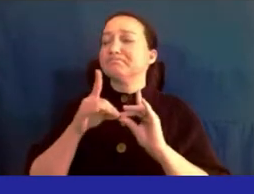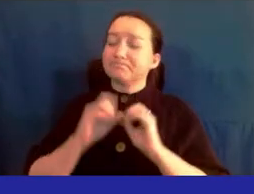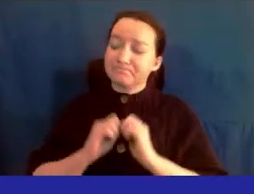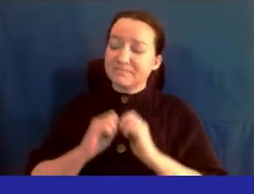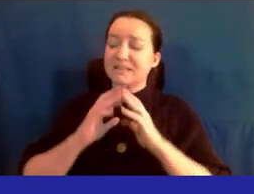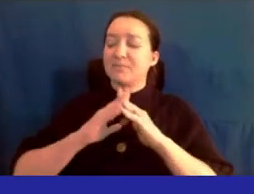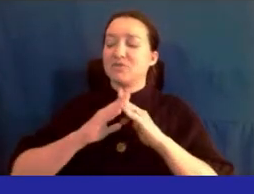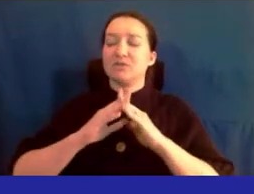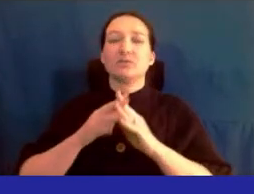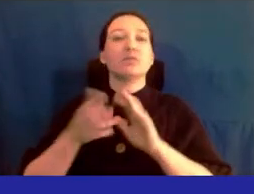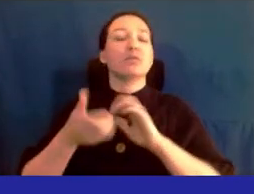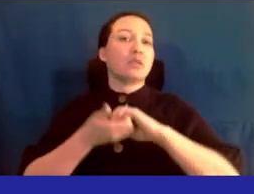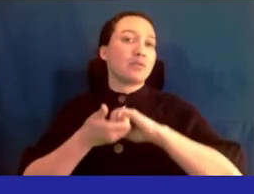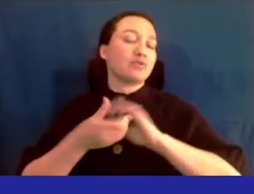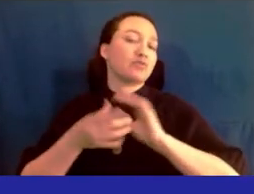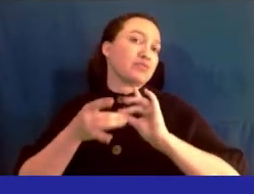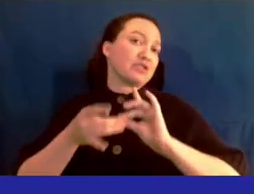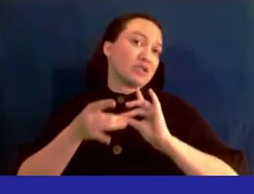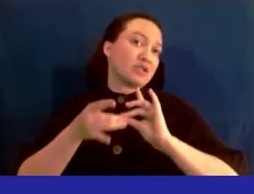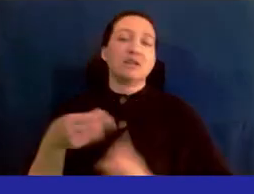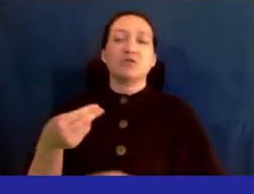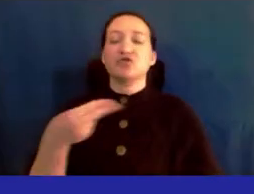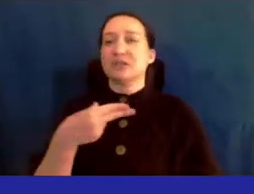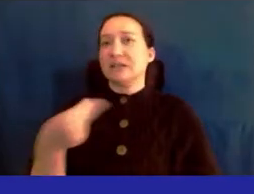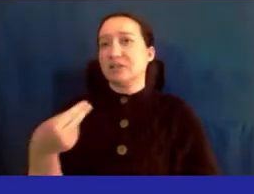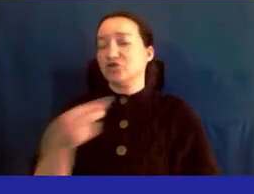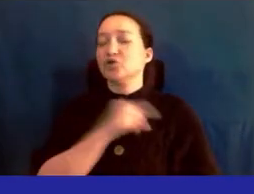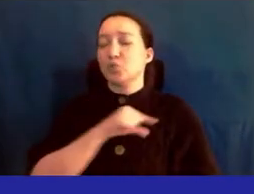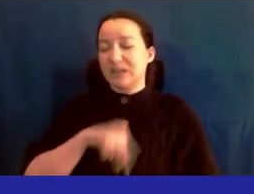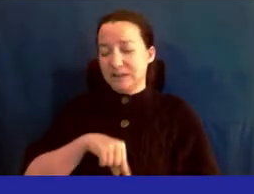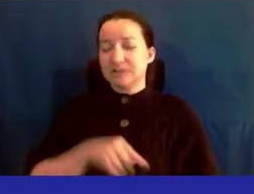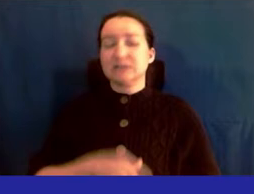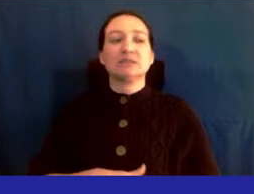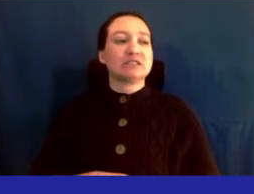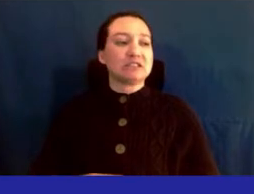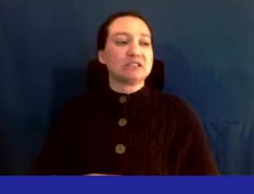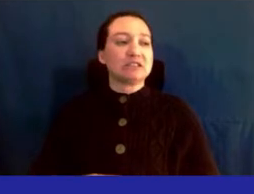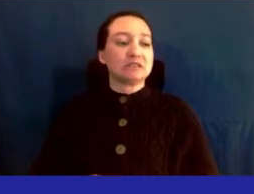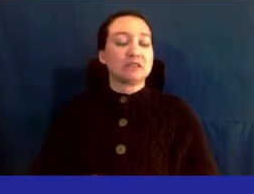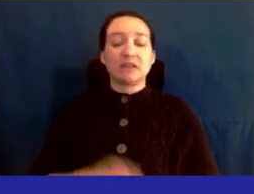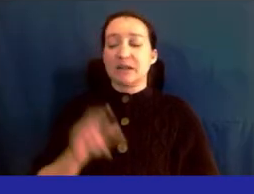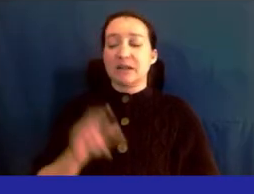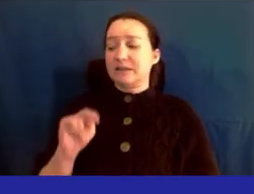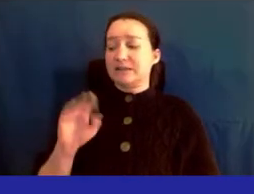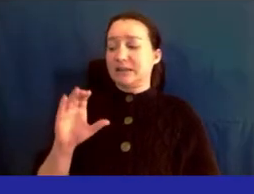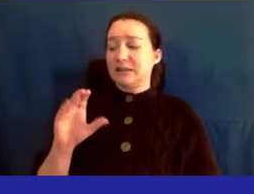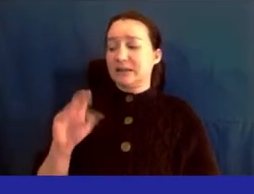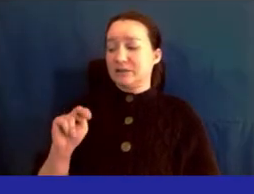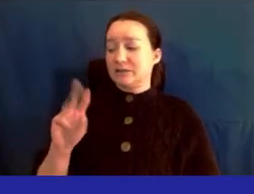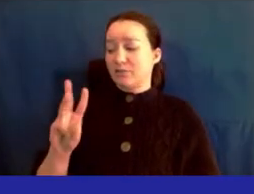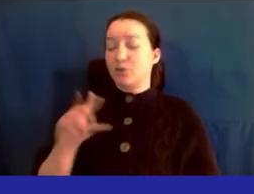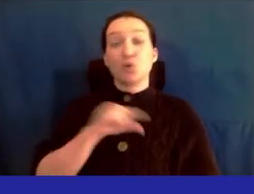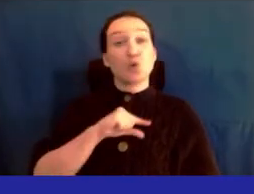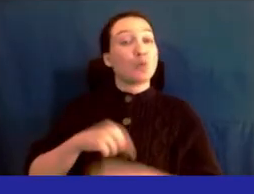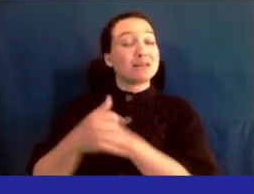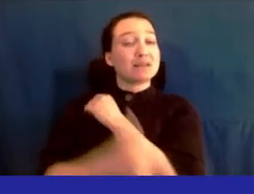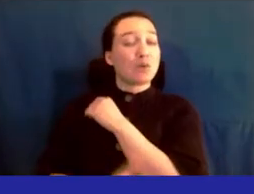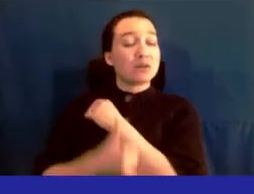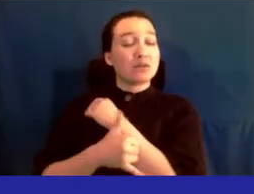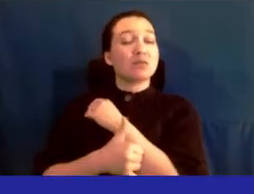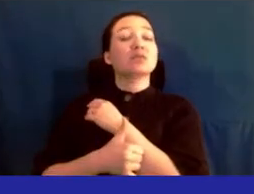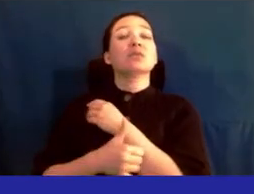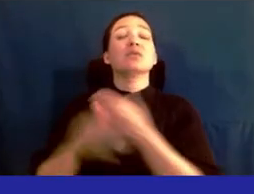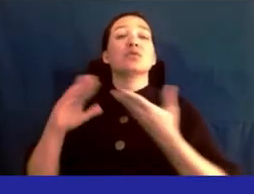collaborative relationship with H&H Queens. NC&W Queens County Section is a community